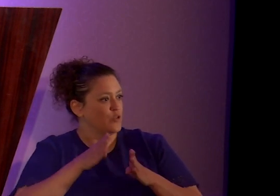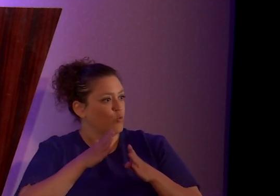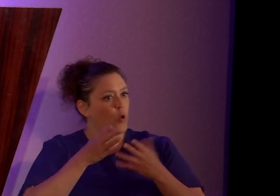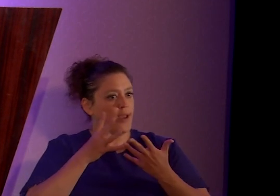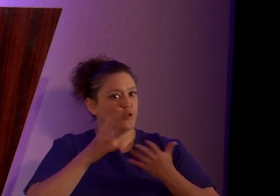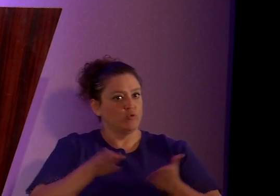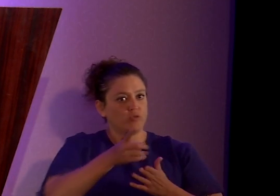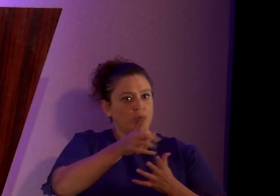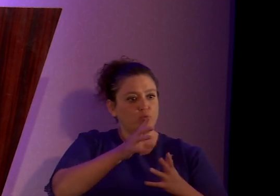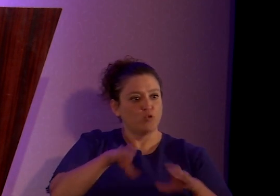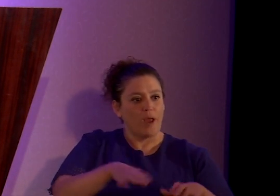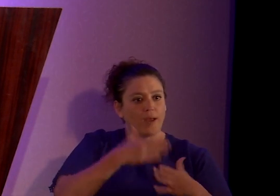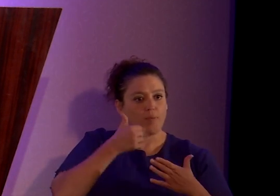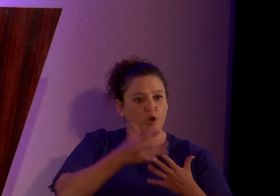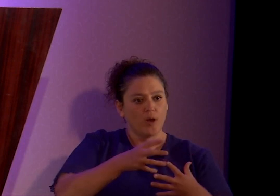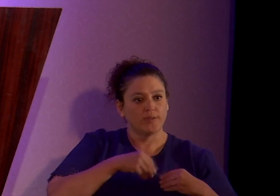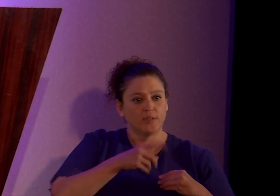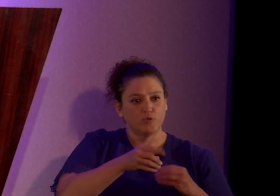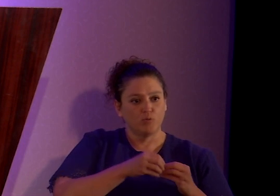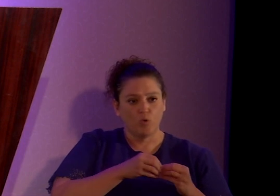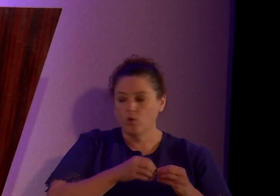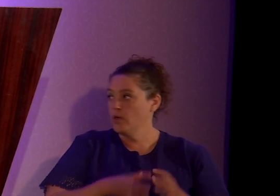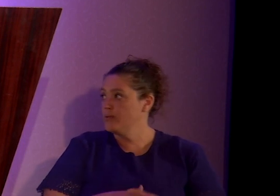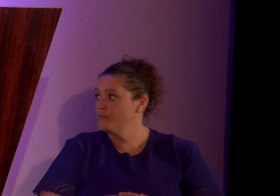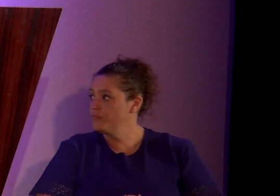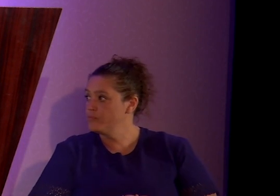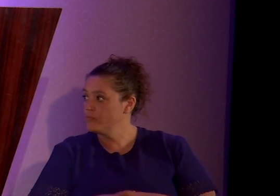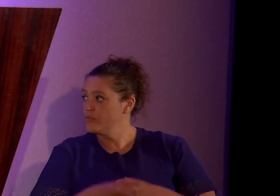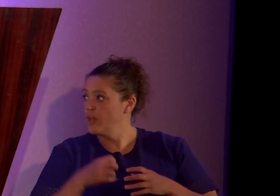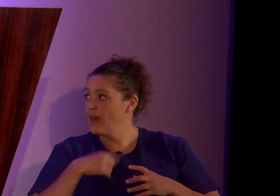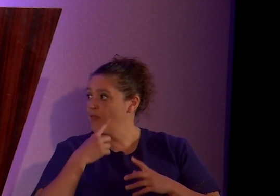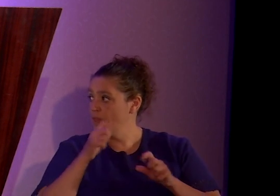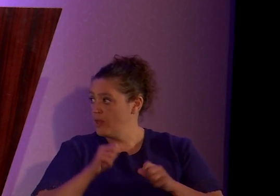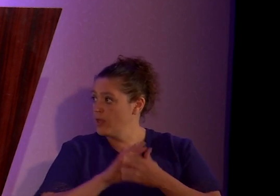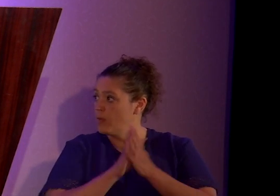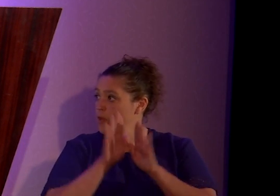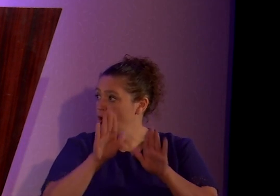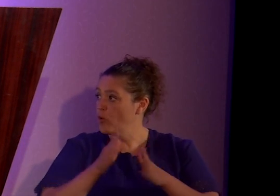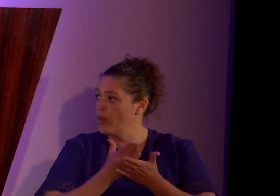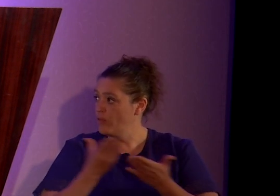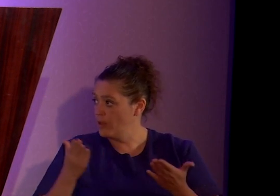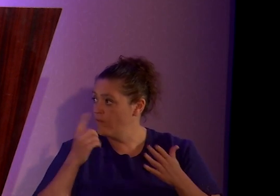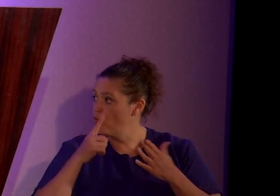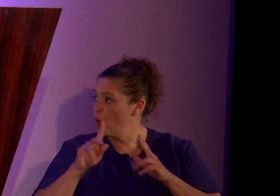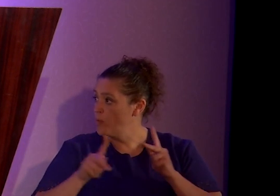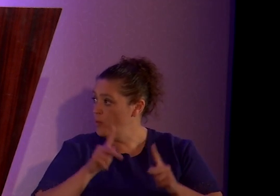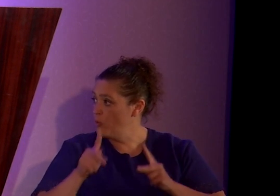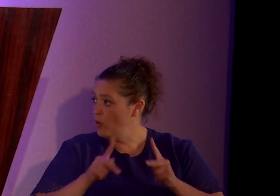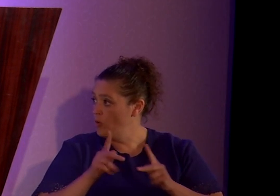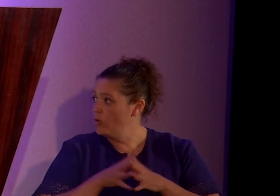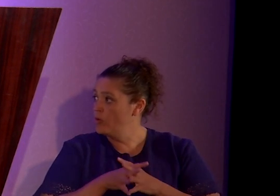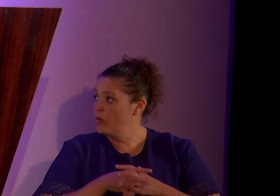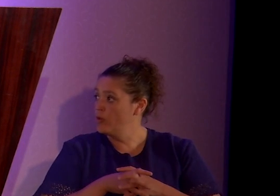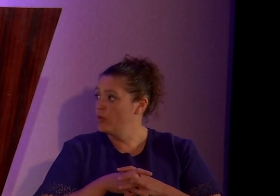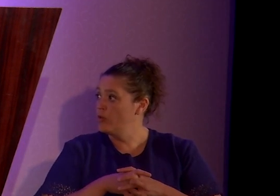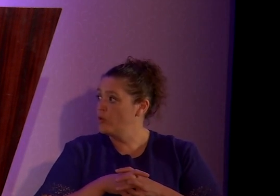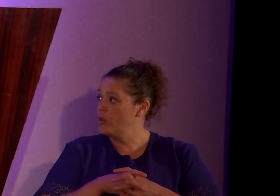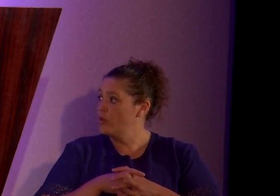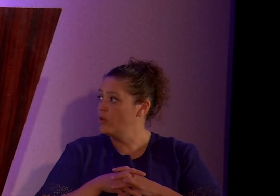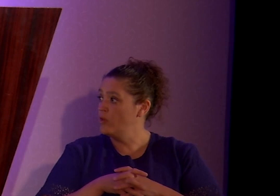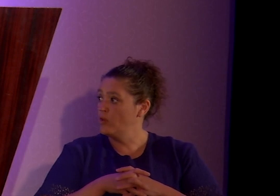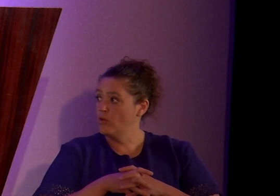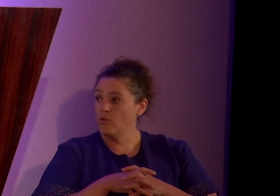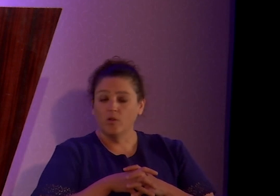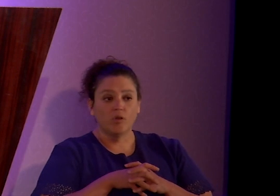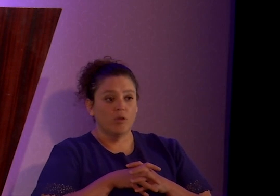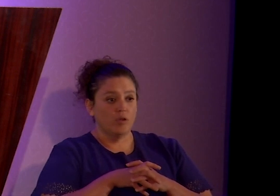and accept you more. And I think that can be a great thing for people. Um, you know, you have to give, you have to